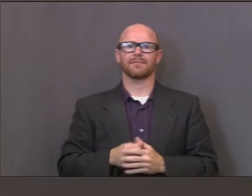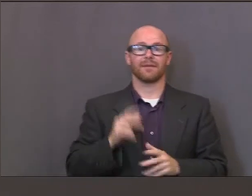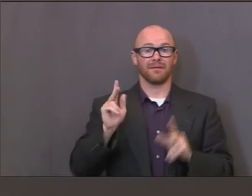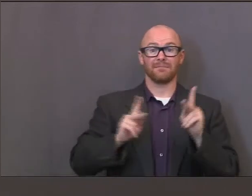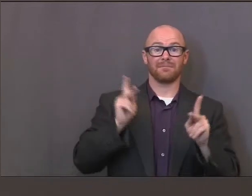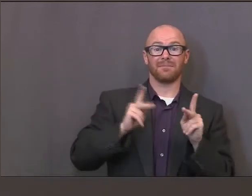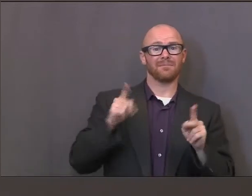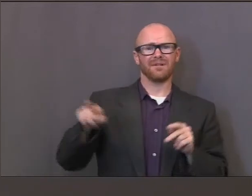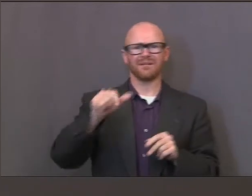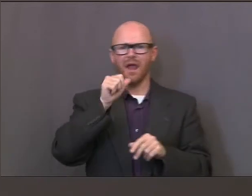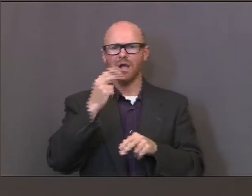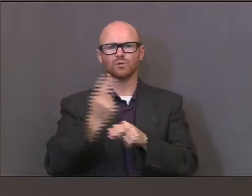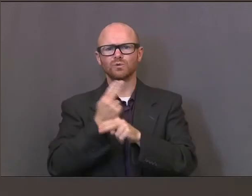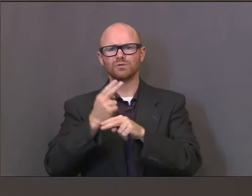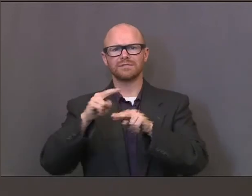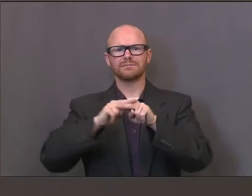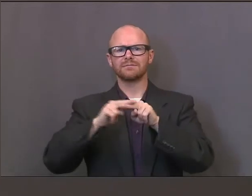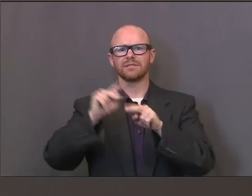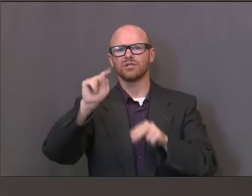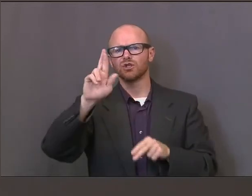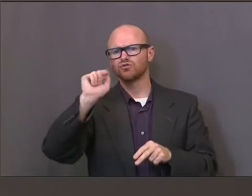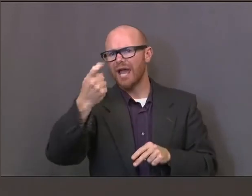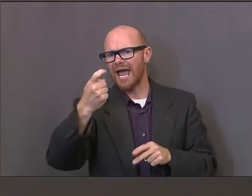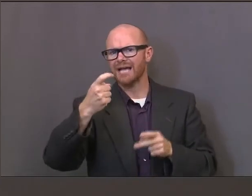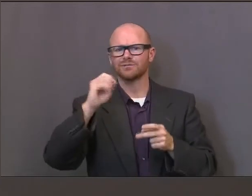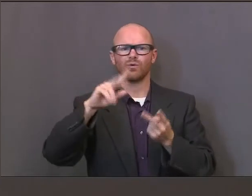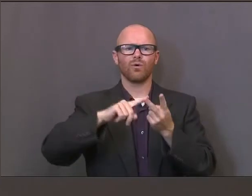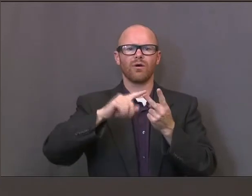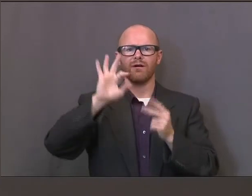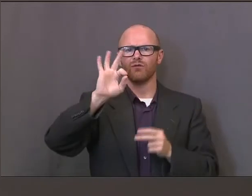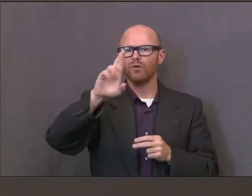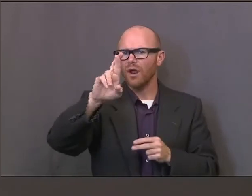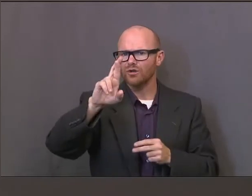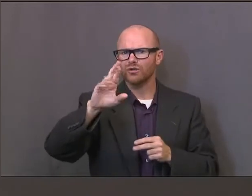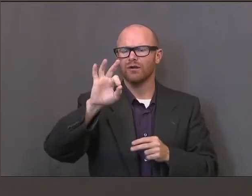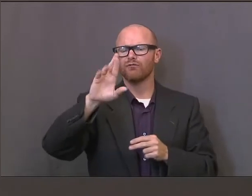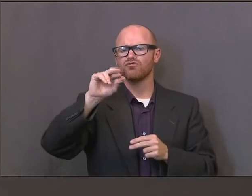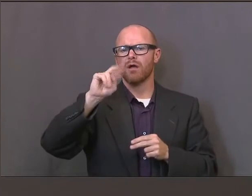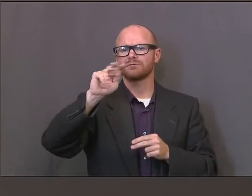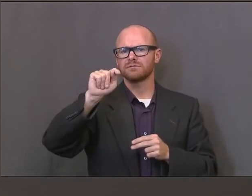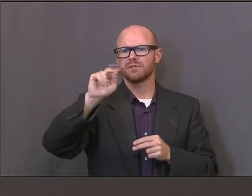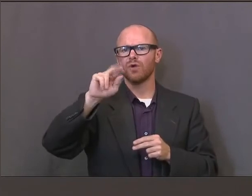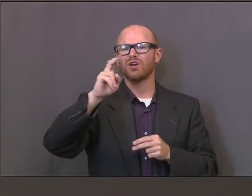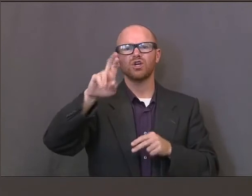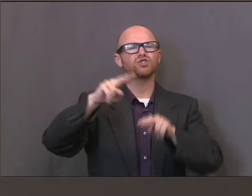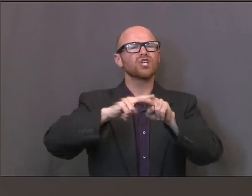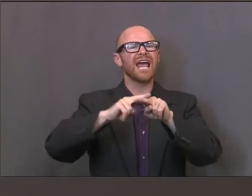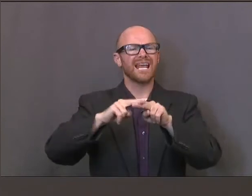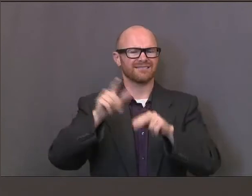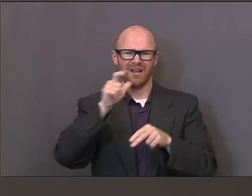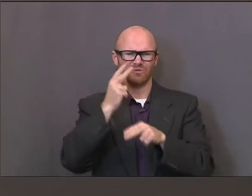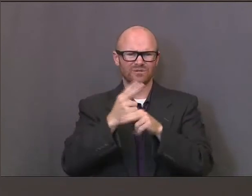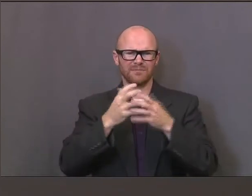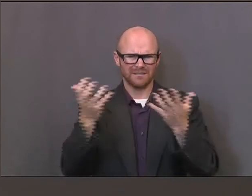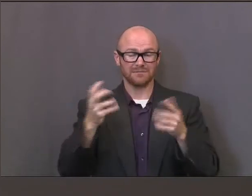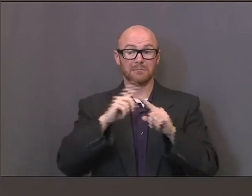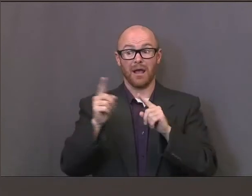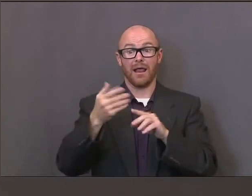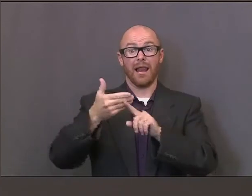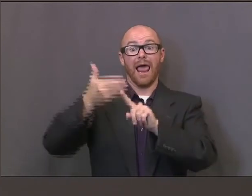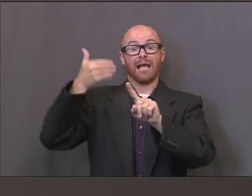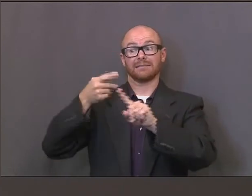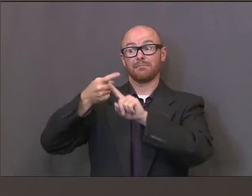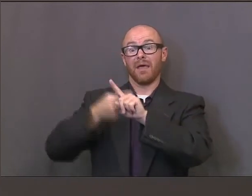traveling as much on our tracks and our front runner. But the numbers are going up from what they were just, you know,